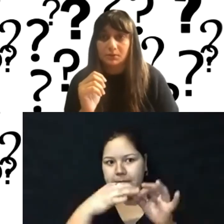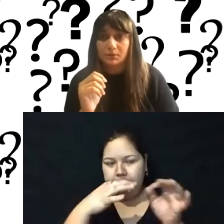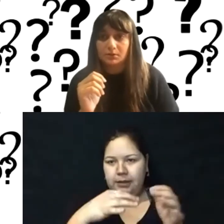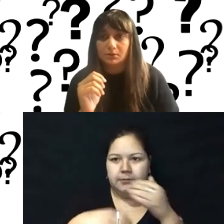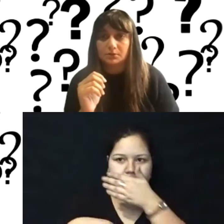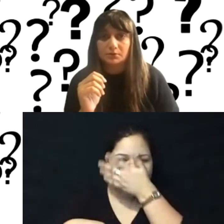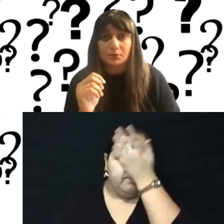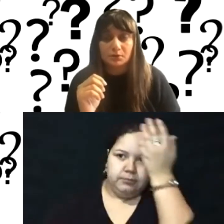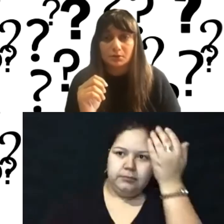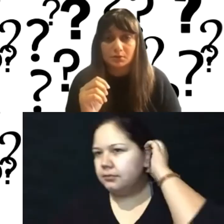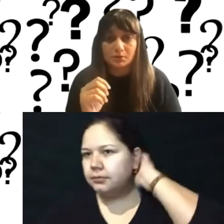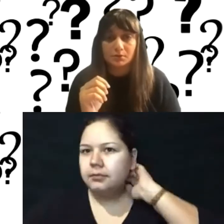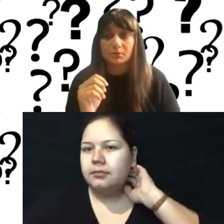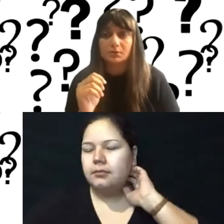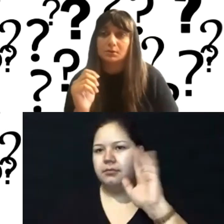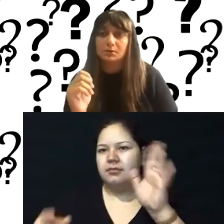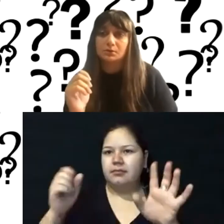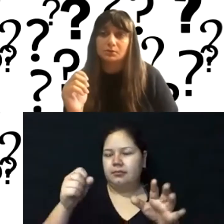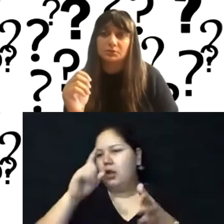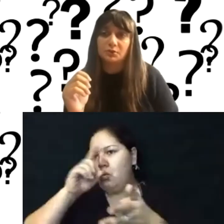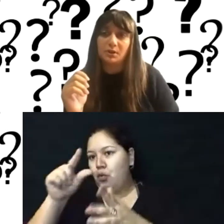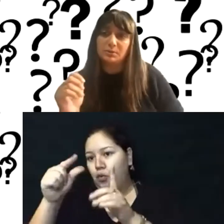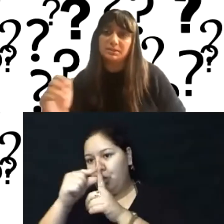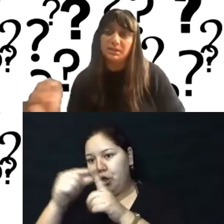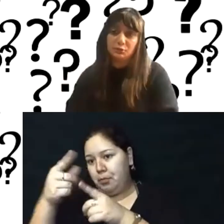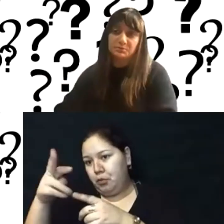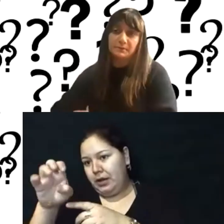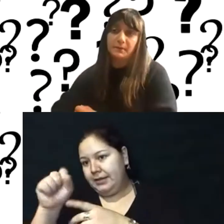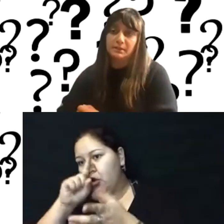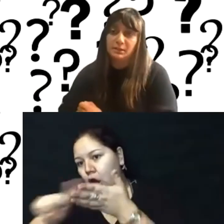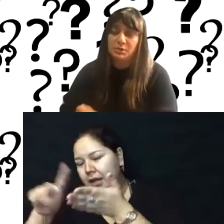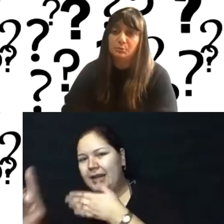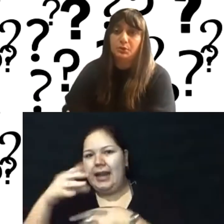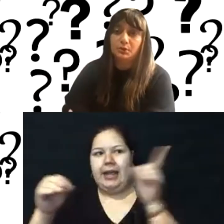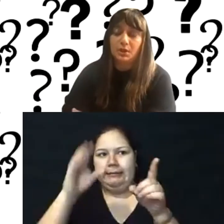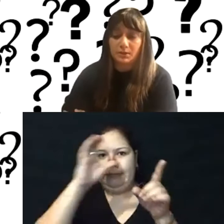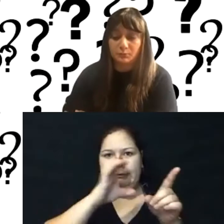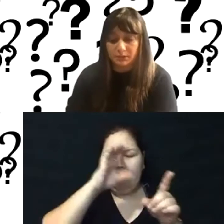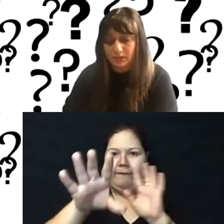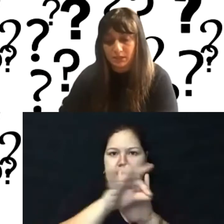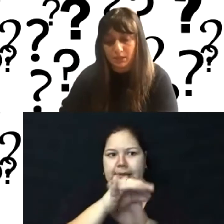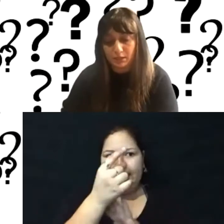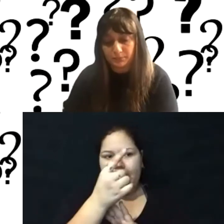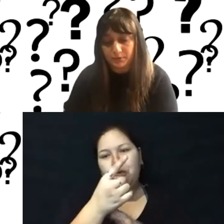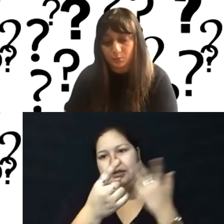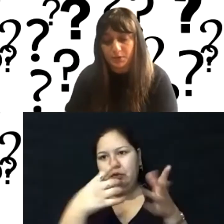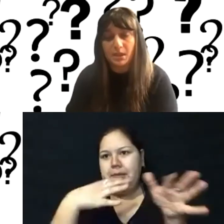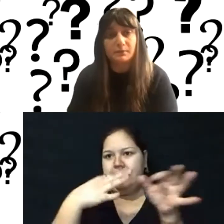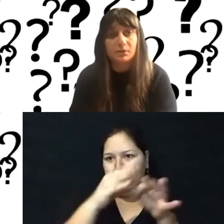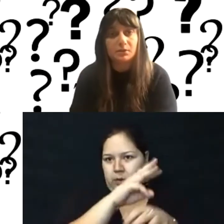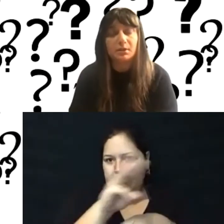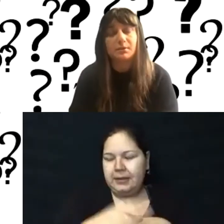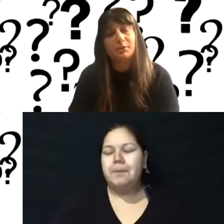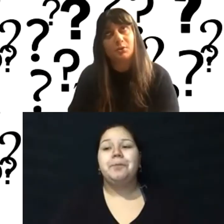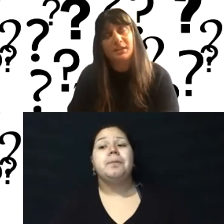Um, functionality and effectiveness. So I would say in terms of finding people, I really, um, we